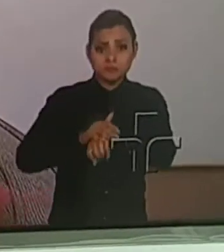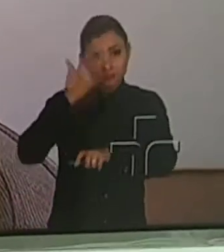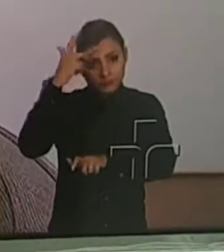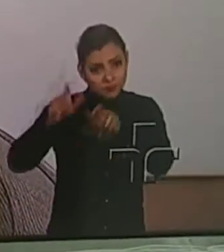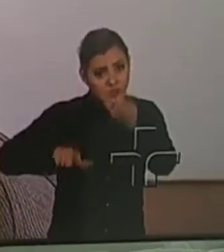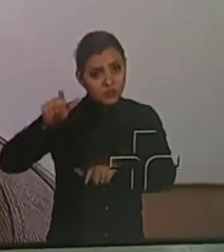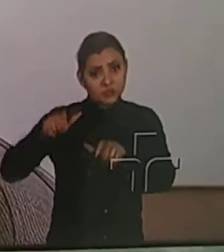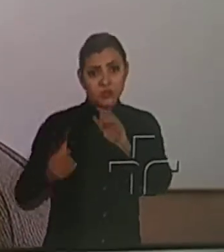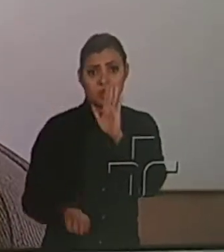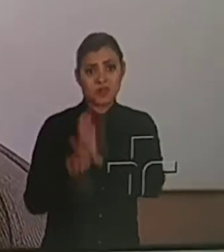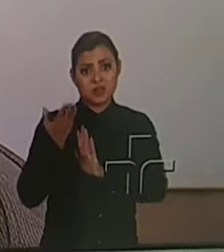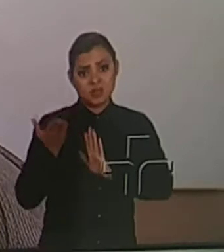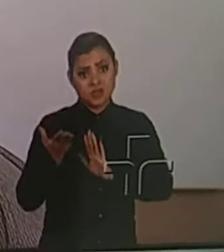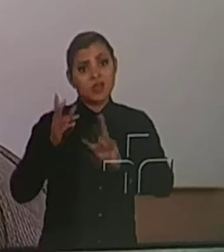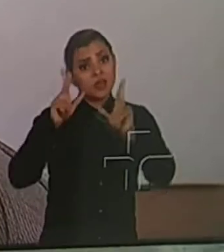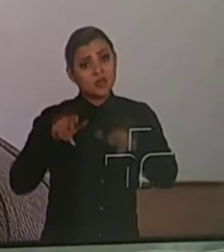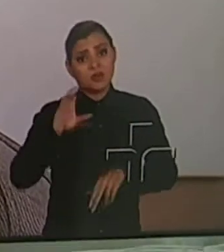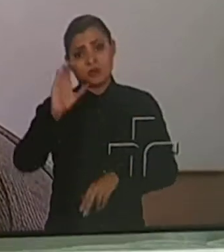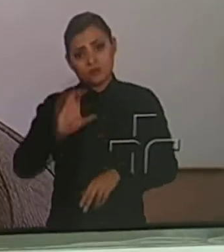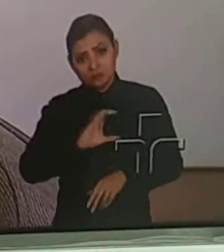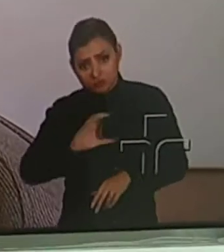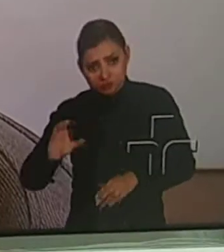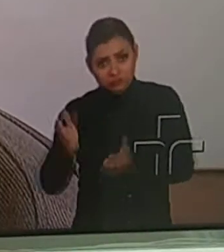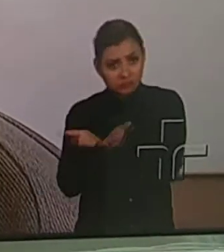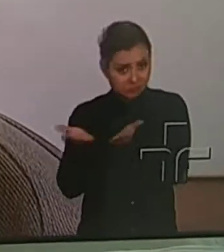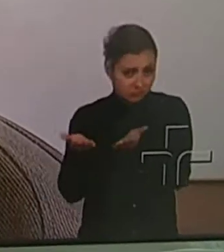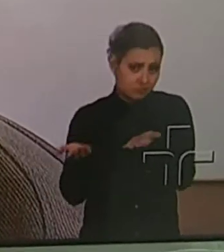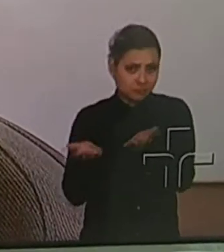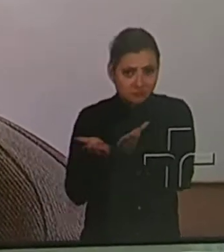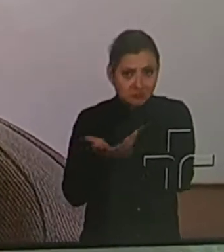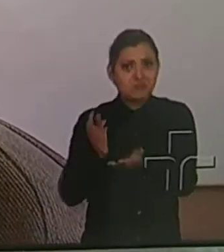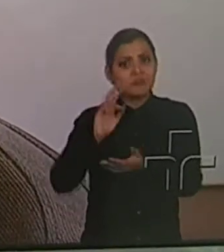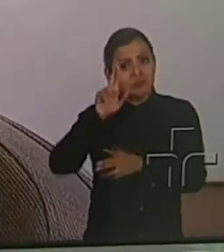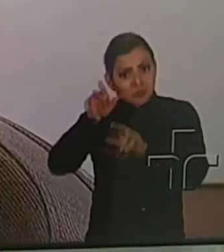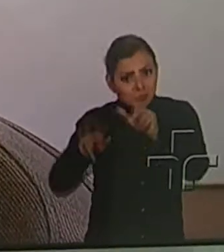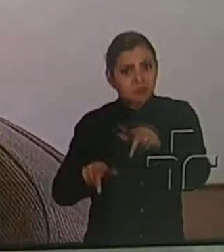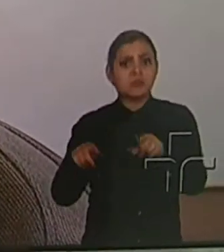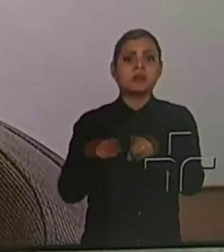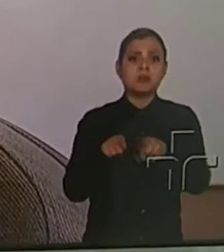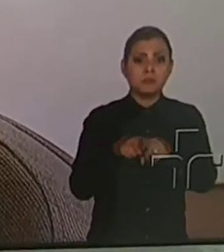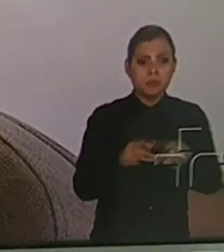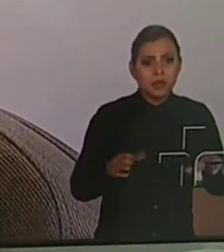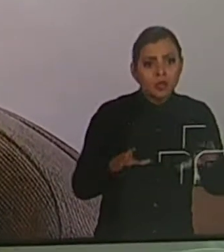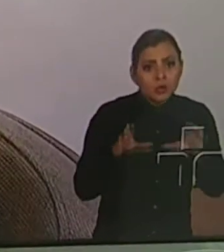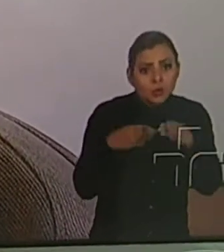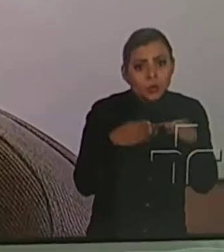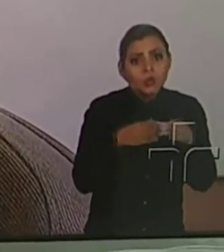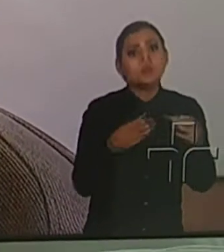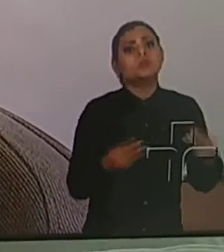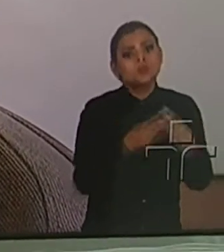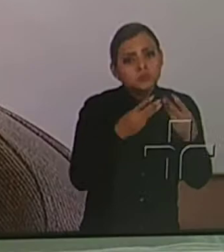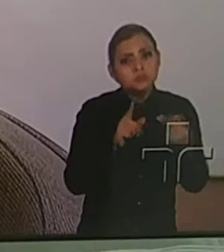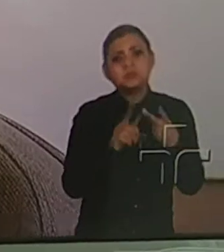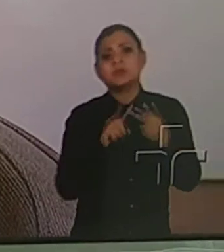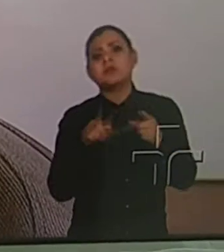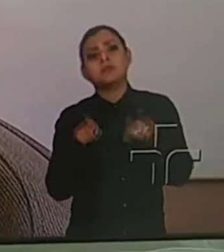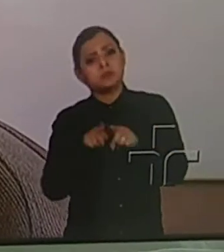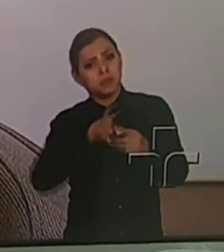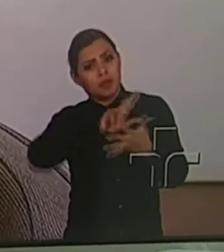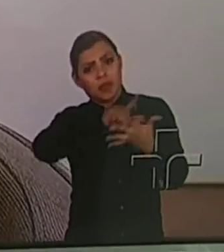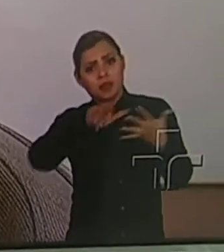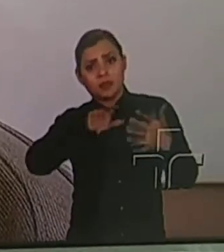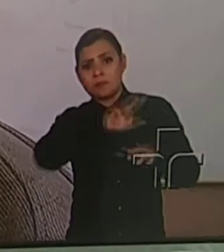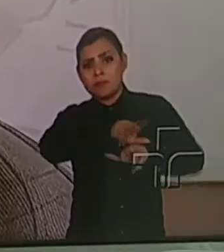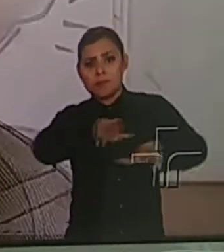Christianity is anything Christians make of it. Judaism is whatever Jews make of it. You can make of it a